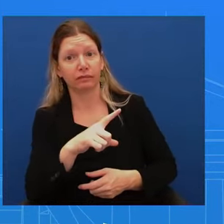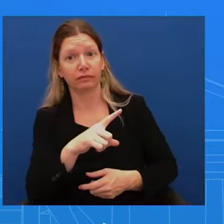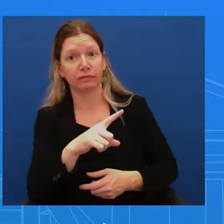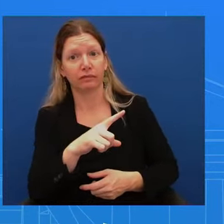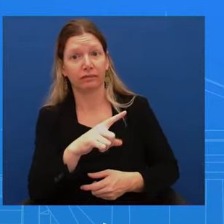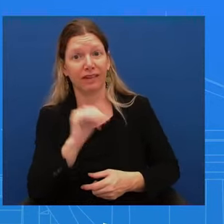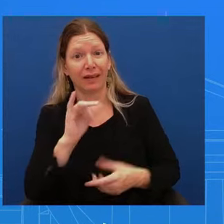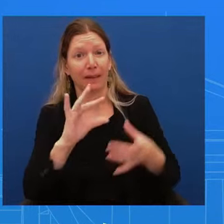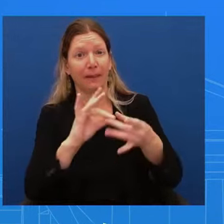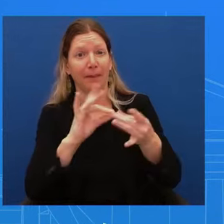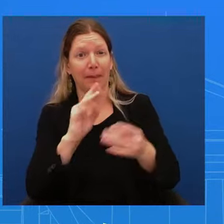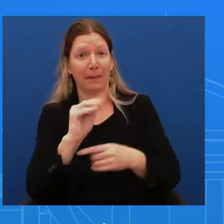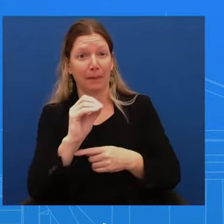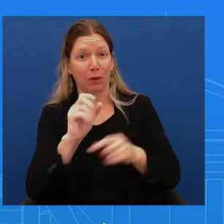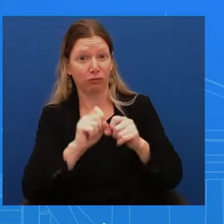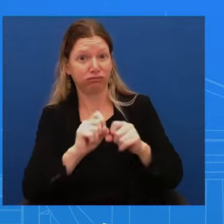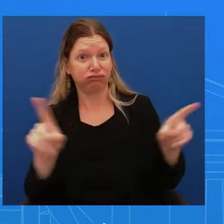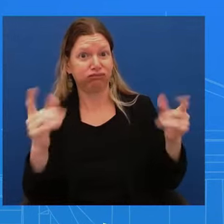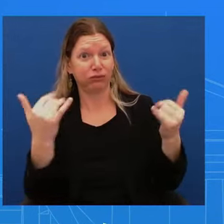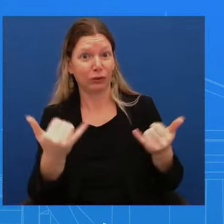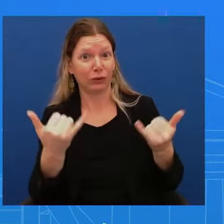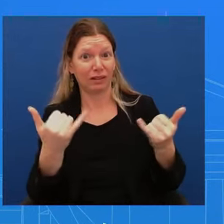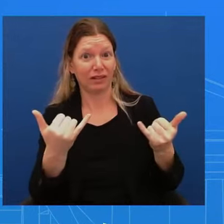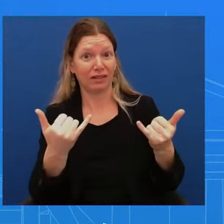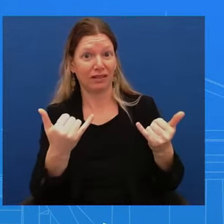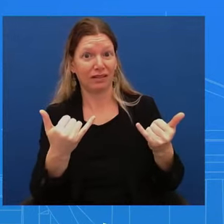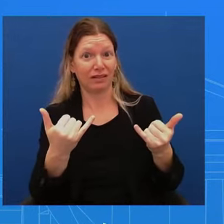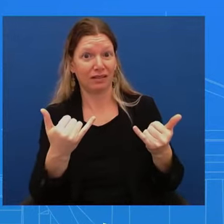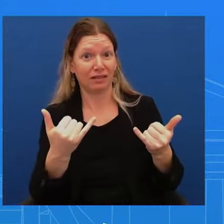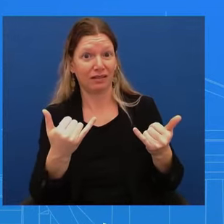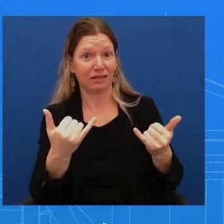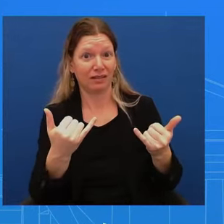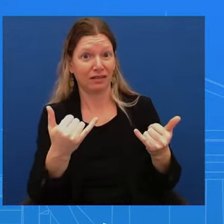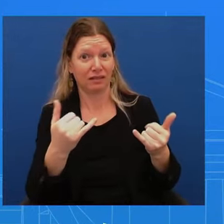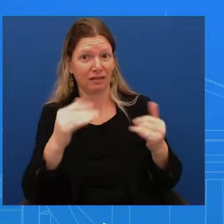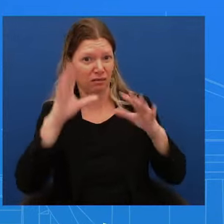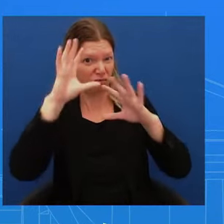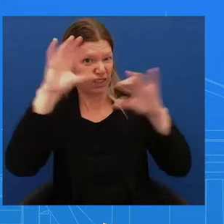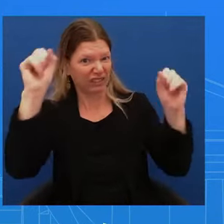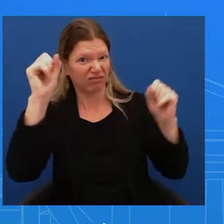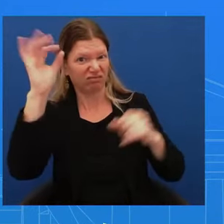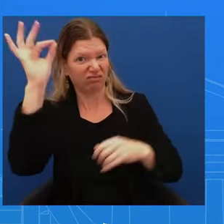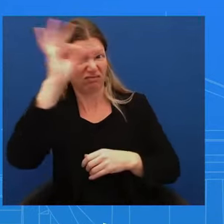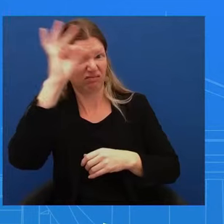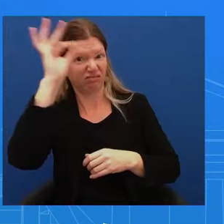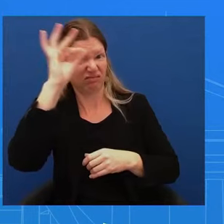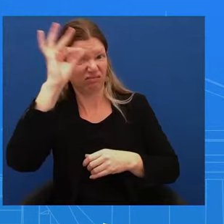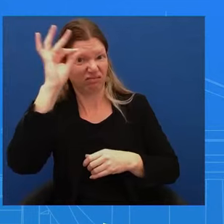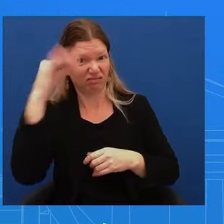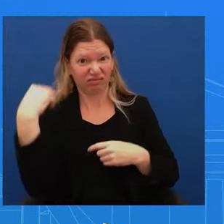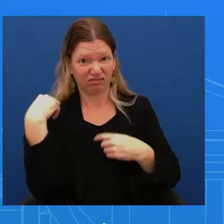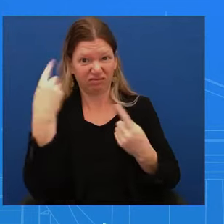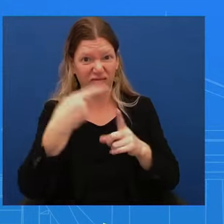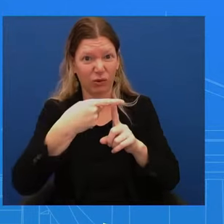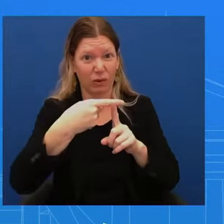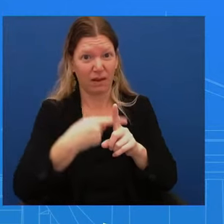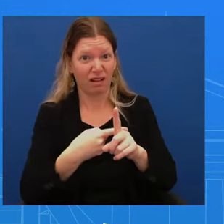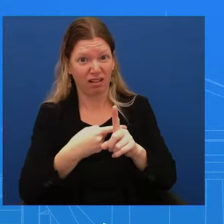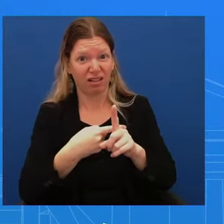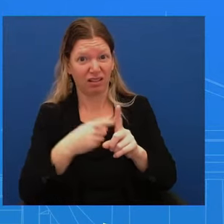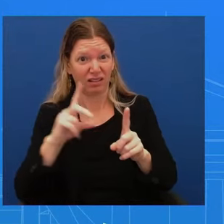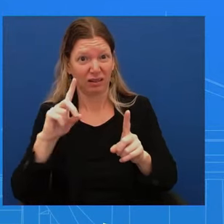about this for a month after the diagnosis in early December. Just quite simply, does the president think that's acceptable? It is not